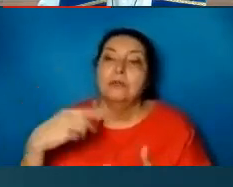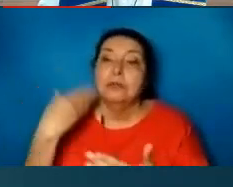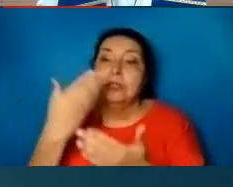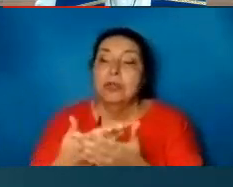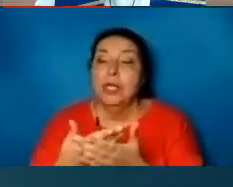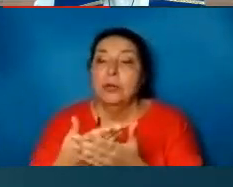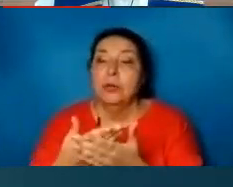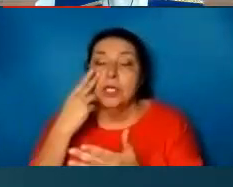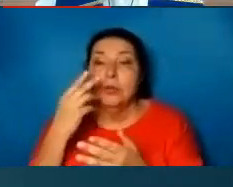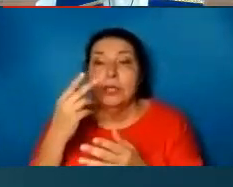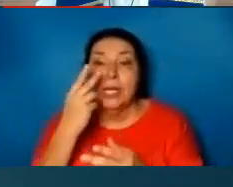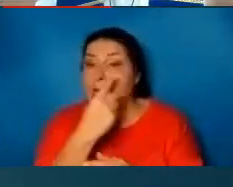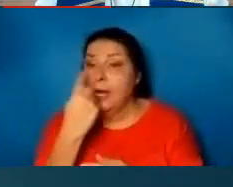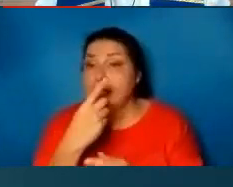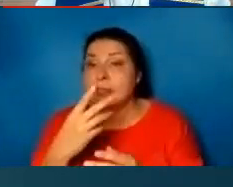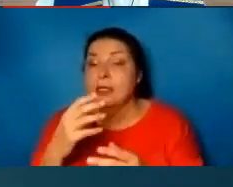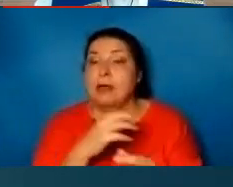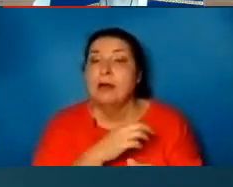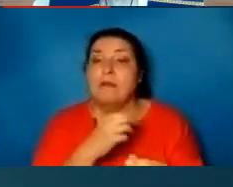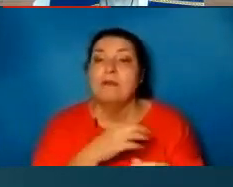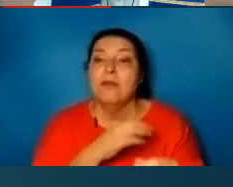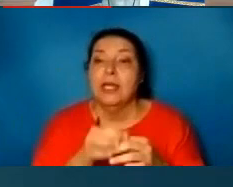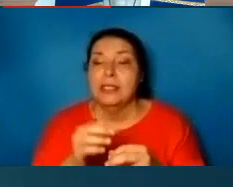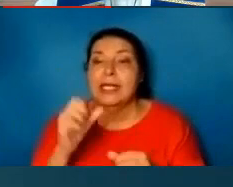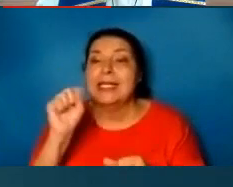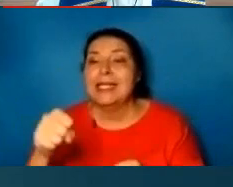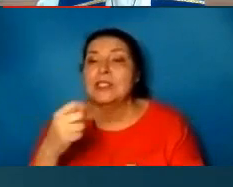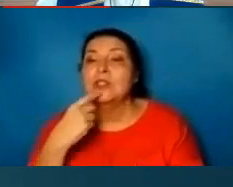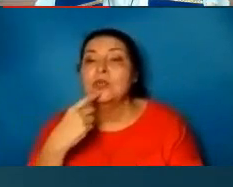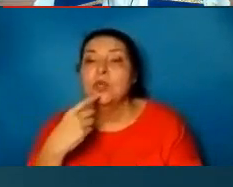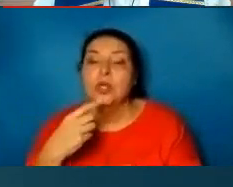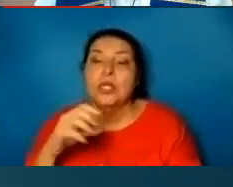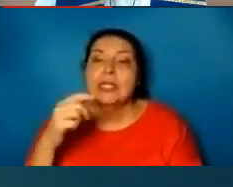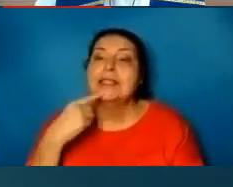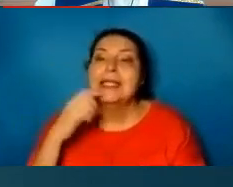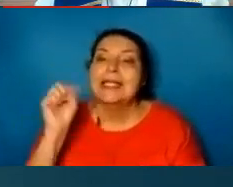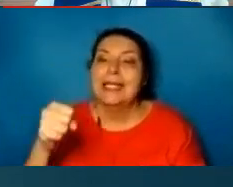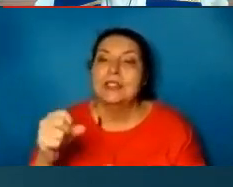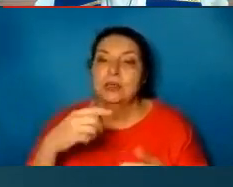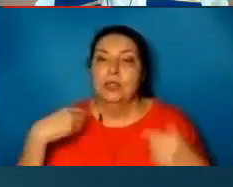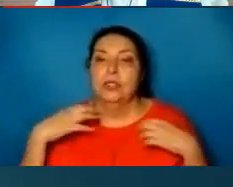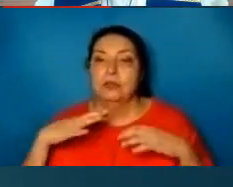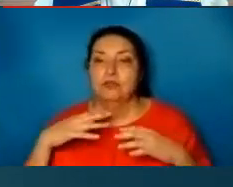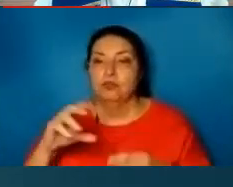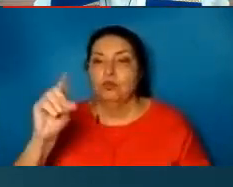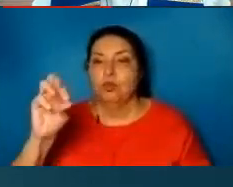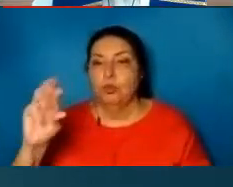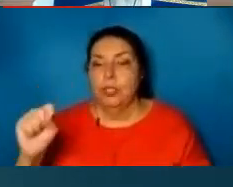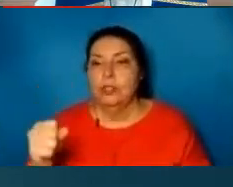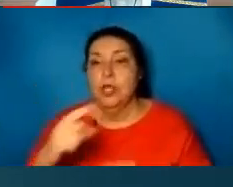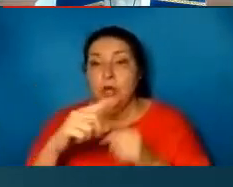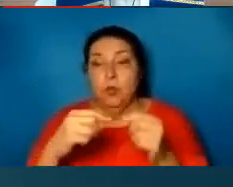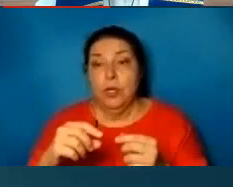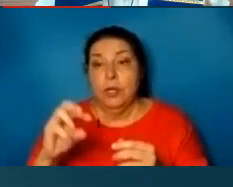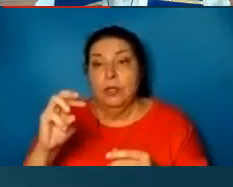faith, saying yes to the dress our Messiah gives us. When the Messiah gives you a makeover, it is truly